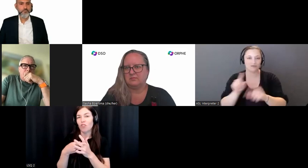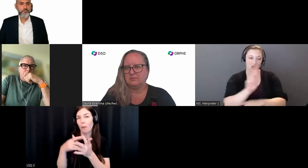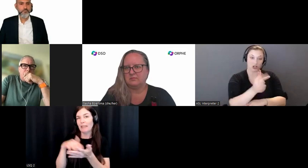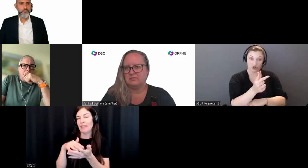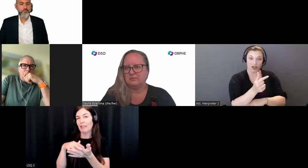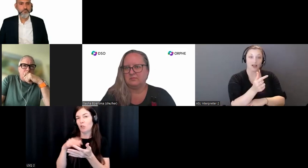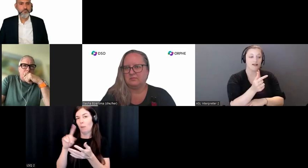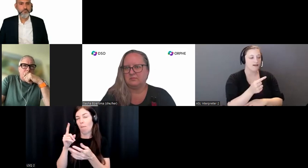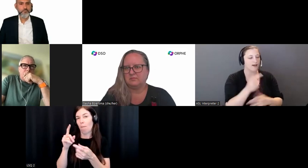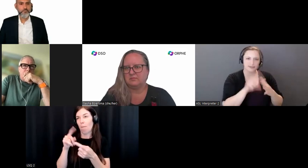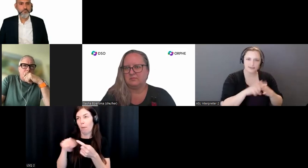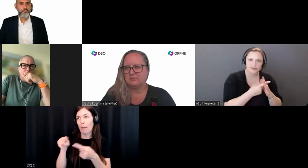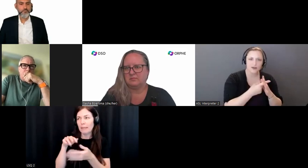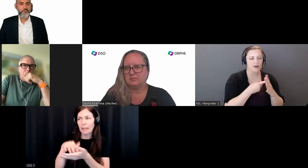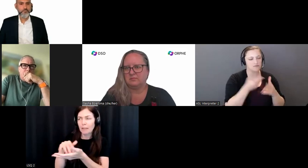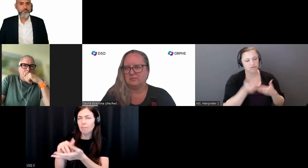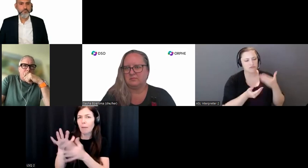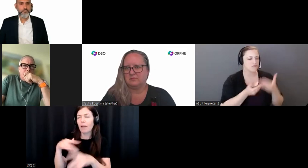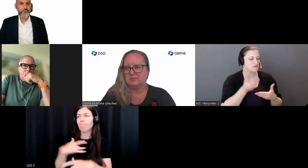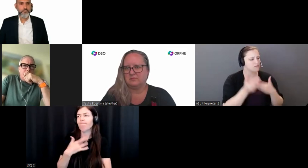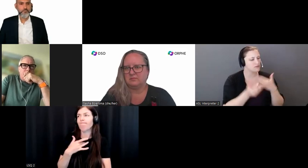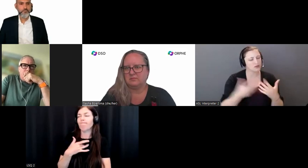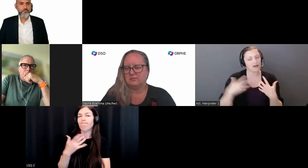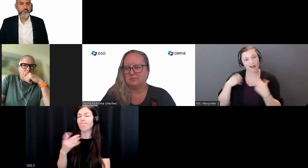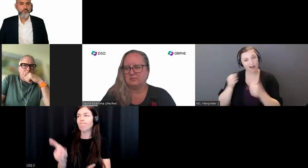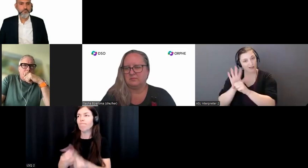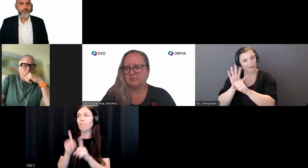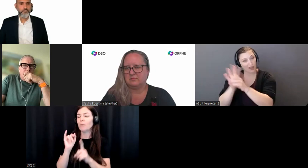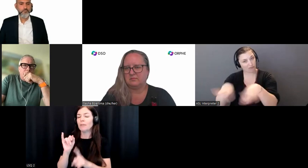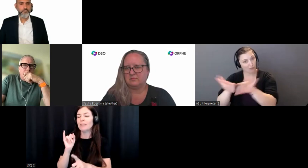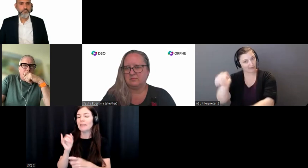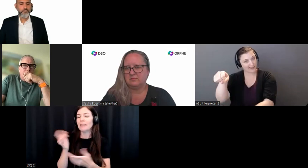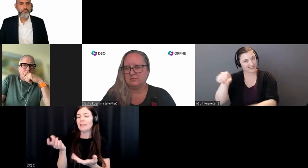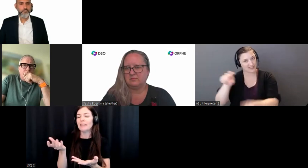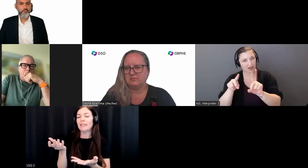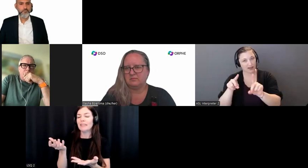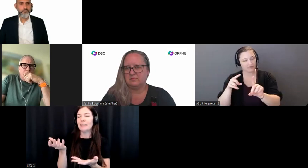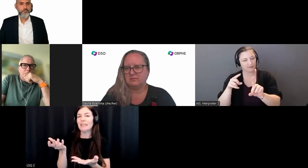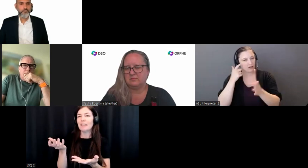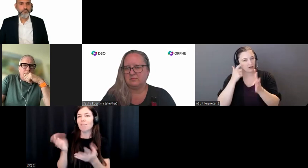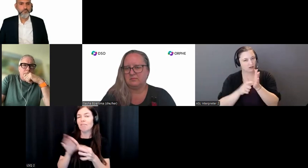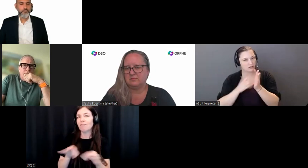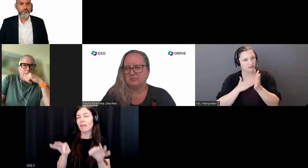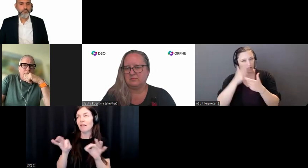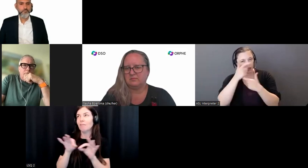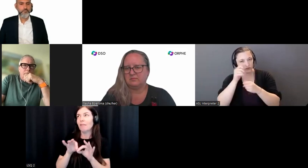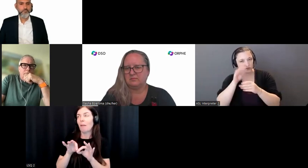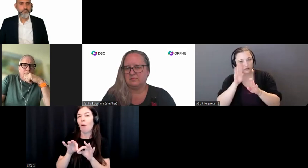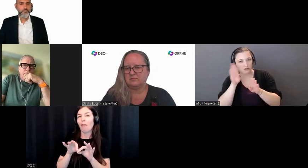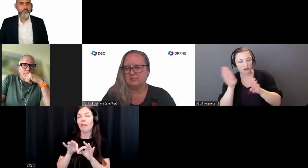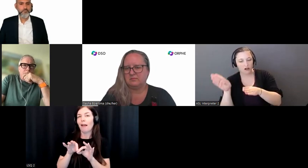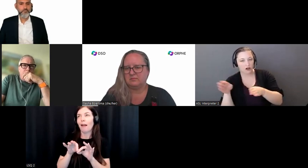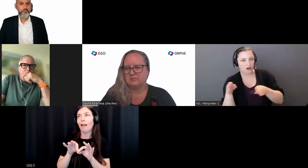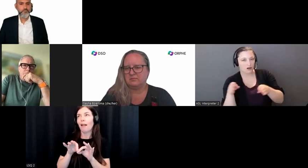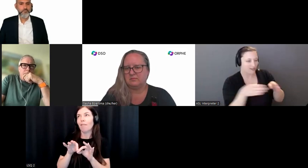advocacy was important, I was way more interested in the culture and the